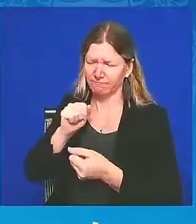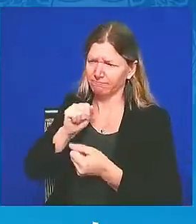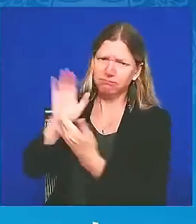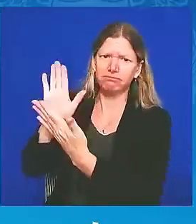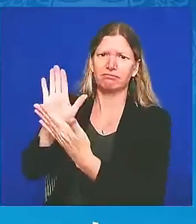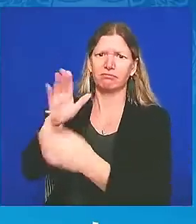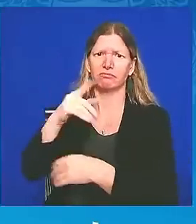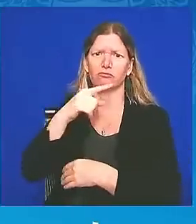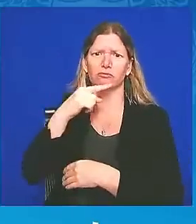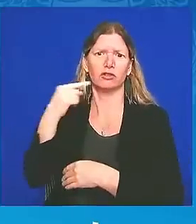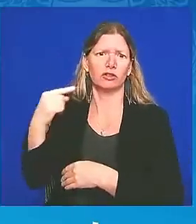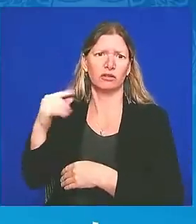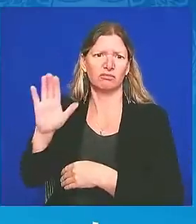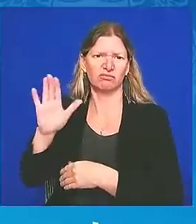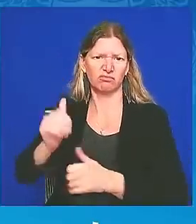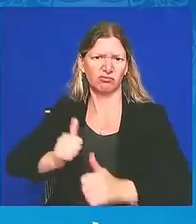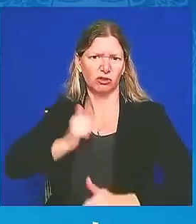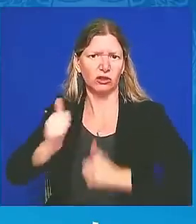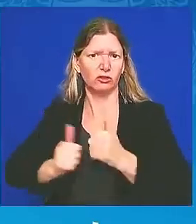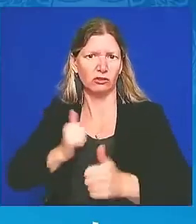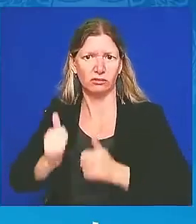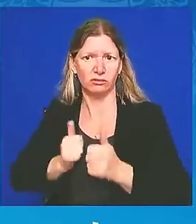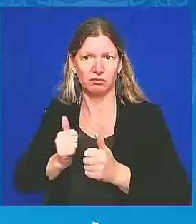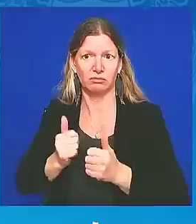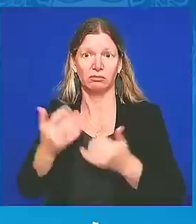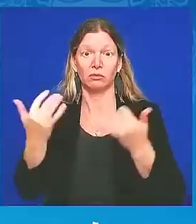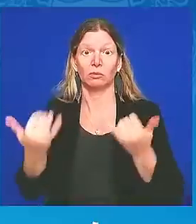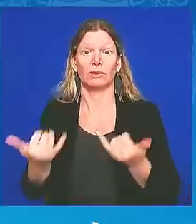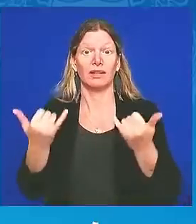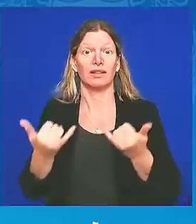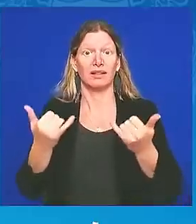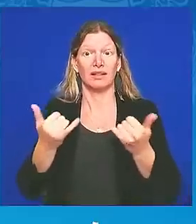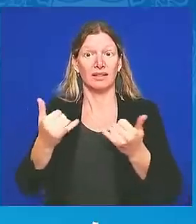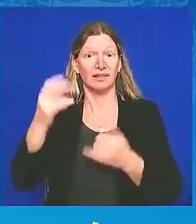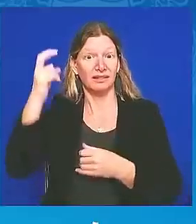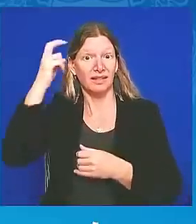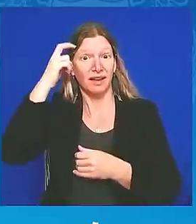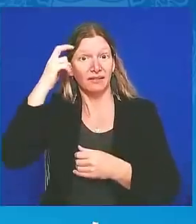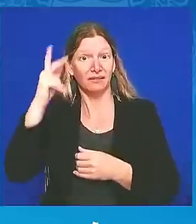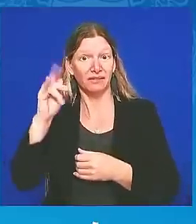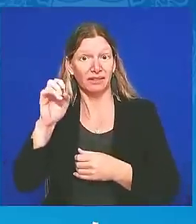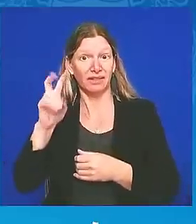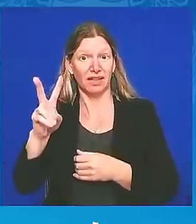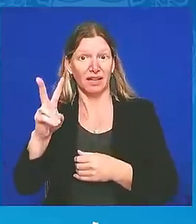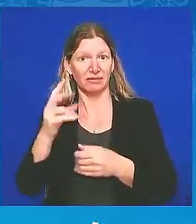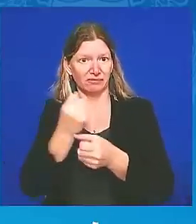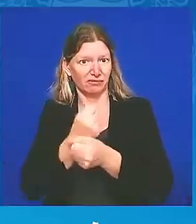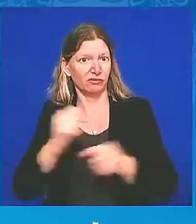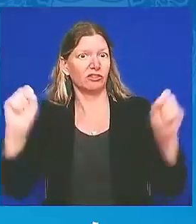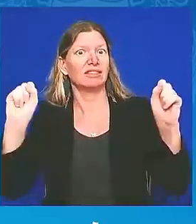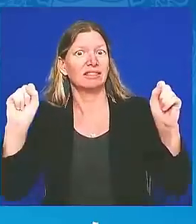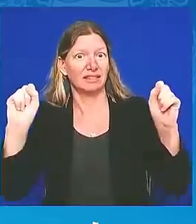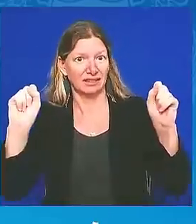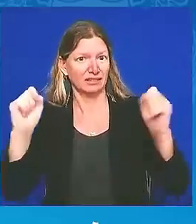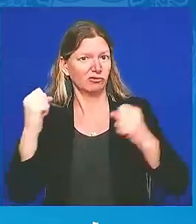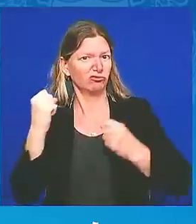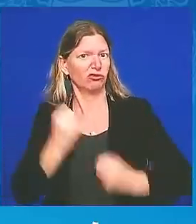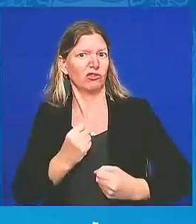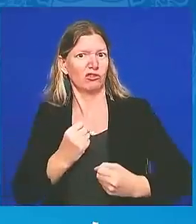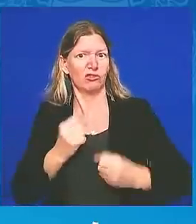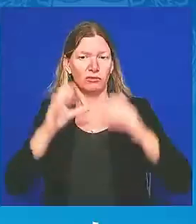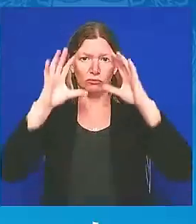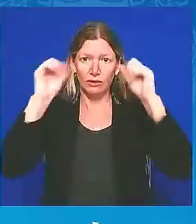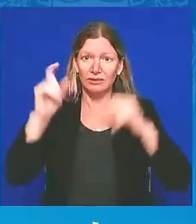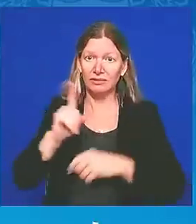free and strong. President Zelensky, I am clear. Putin started this war, and he could